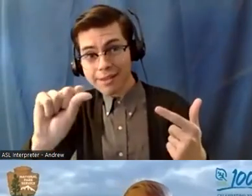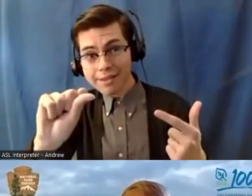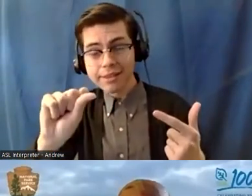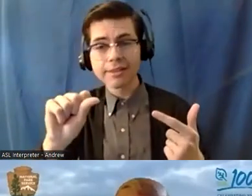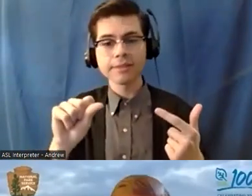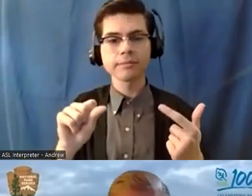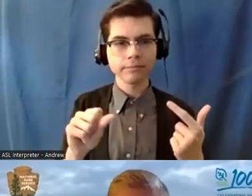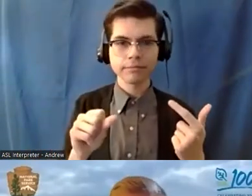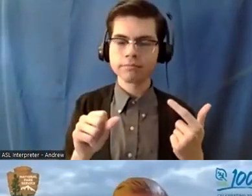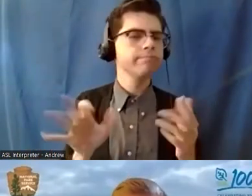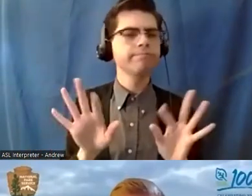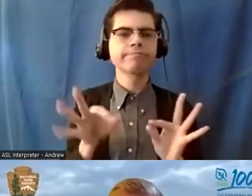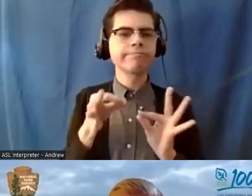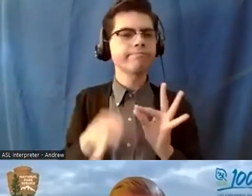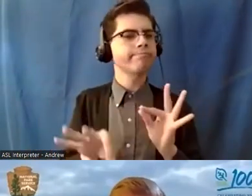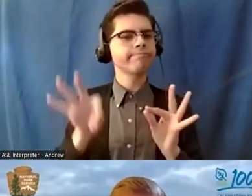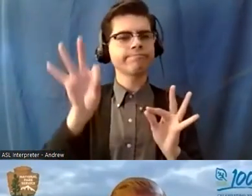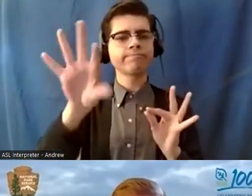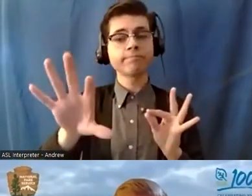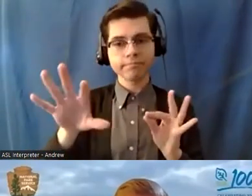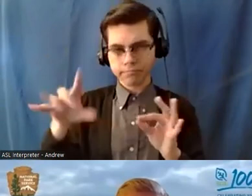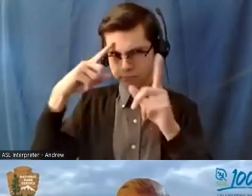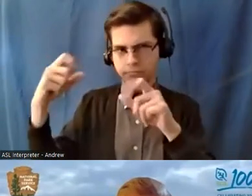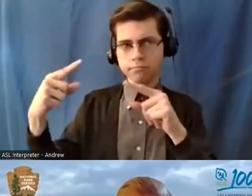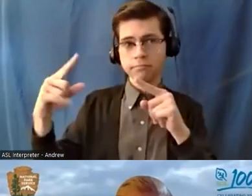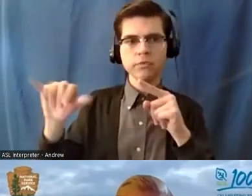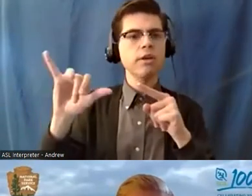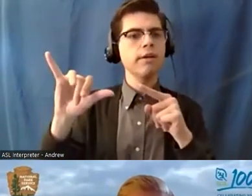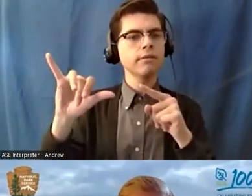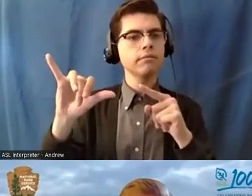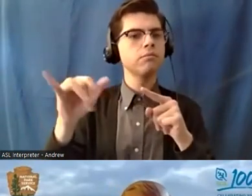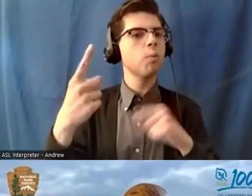keep it simple and to echo jay take it one day at time